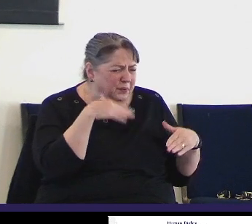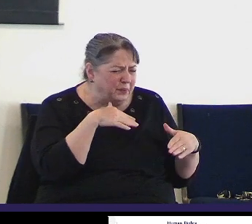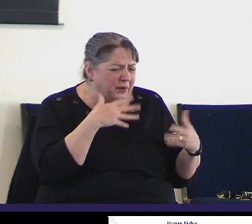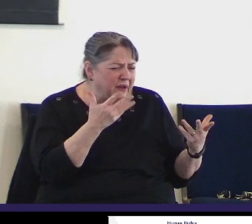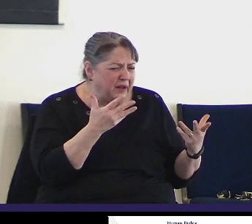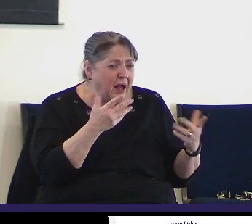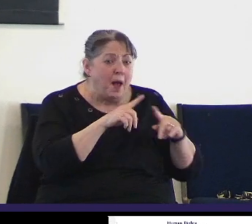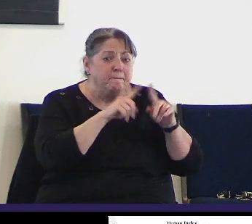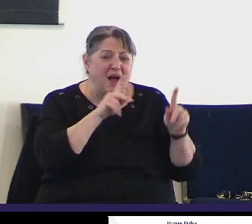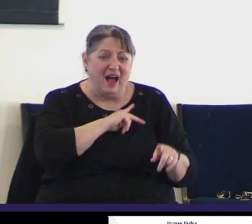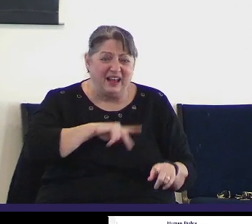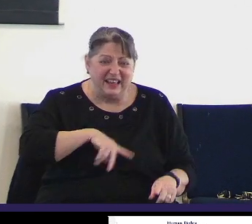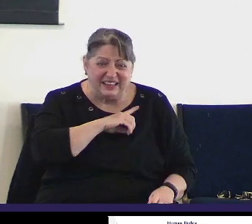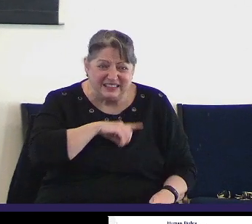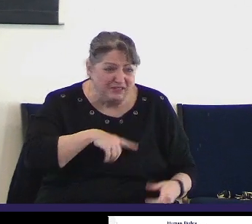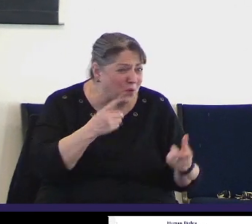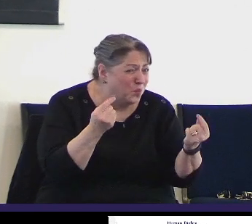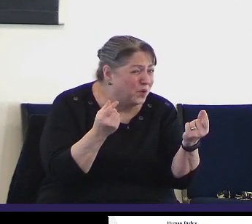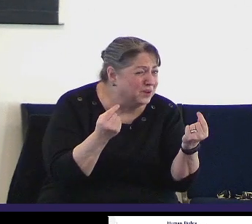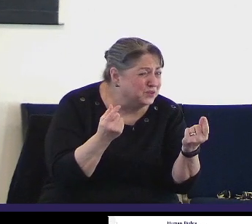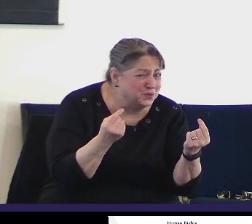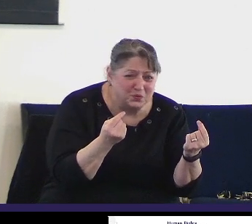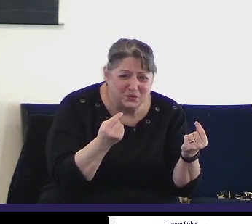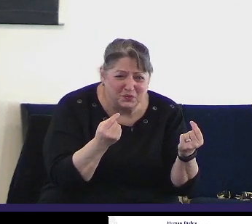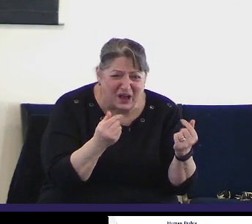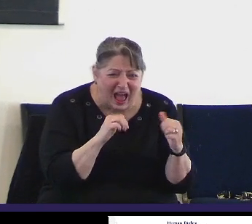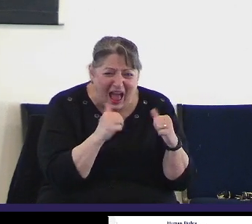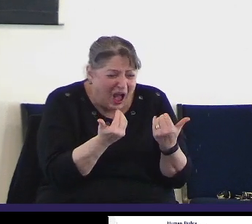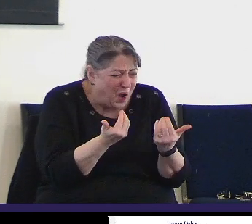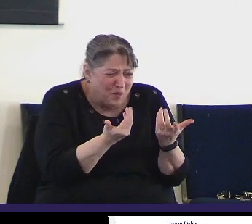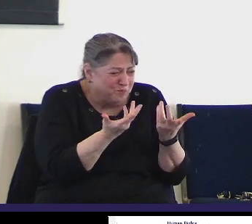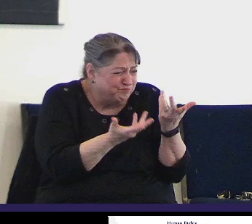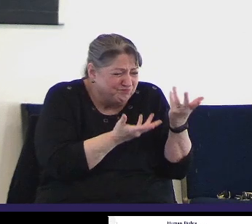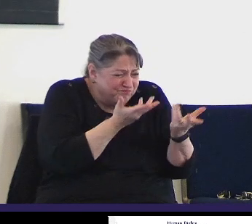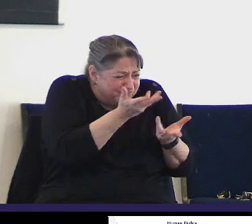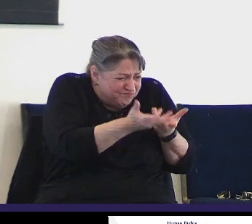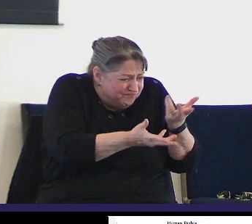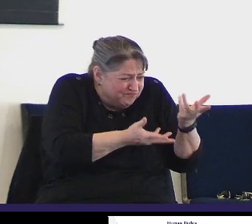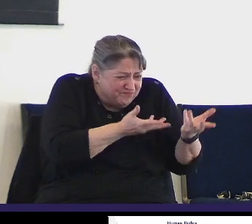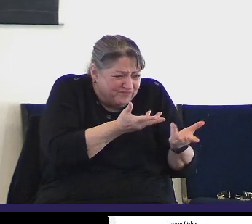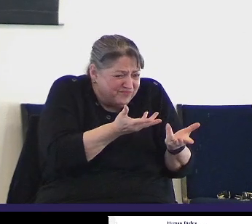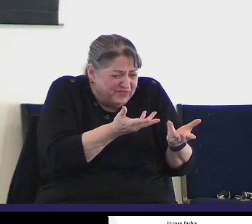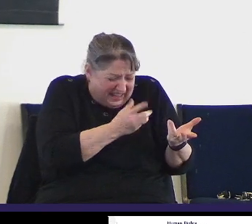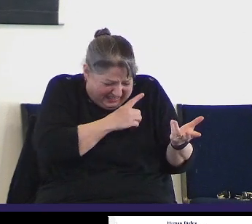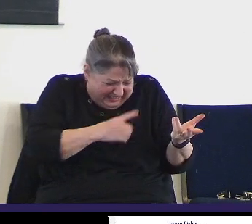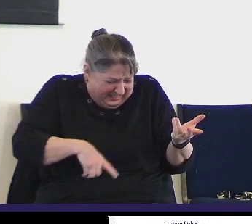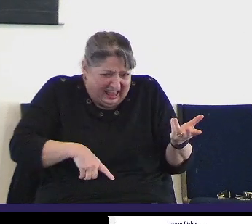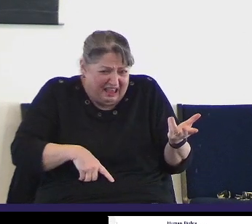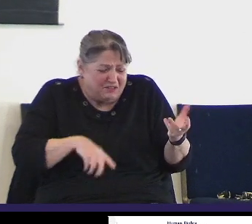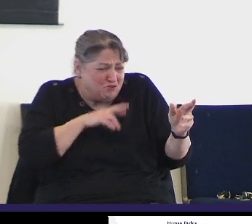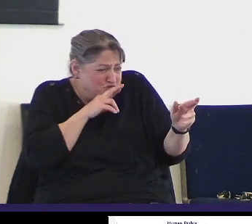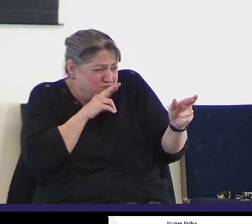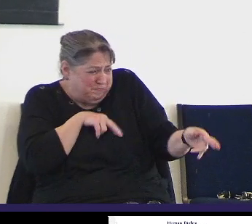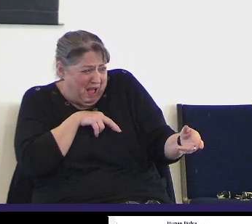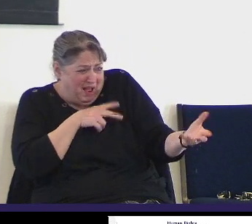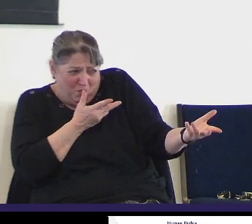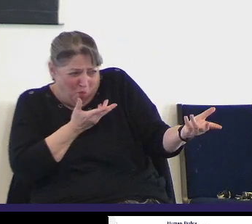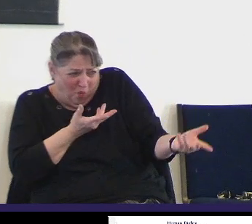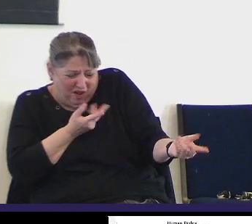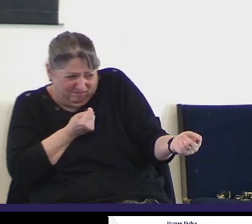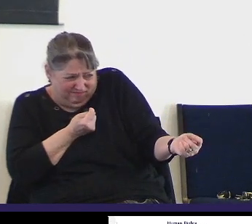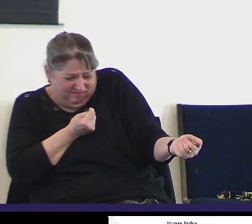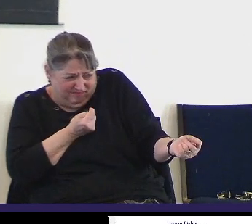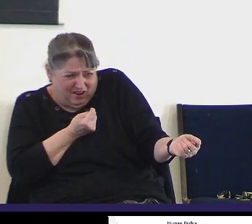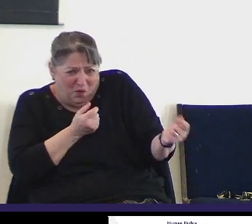did he do? How did he deal with that? What did David, how did he respond to what was going on